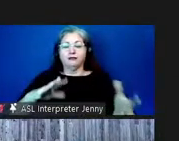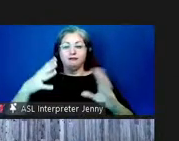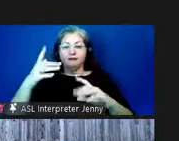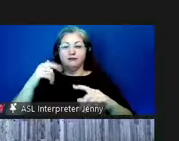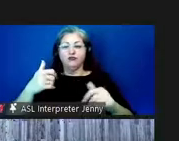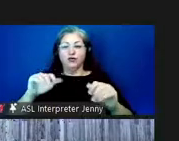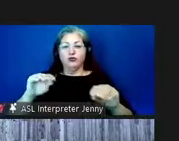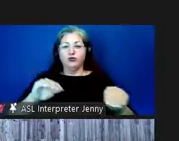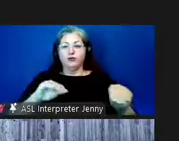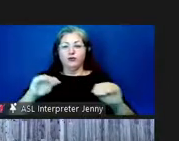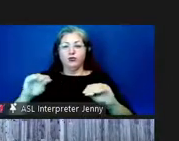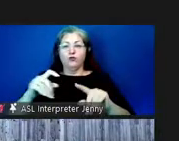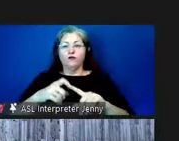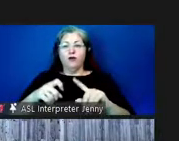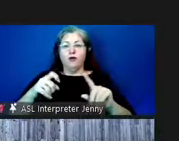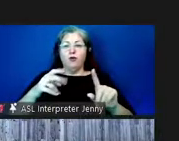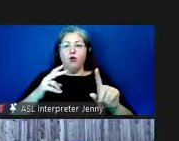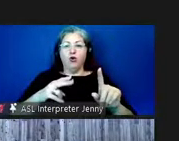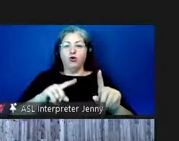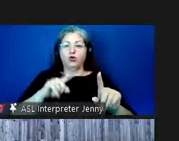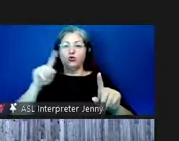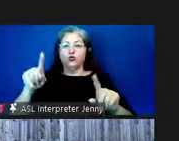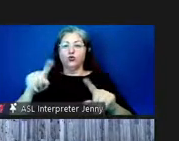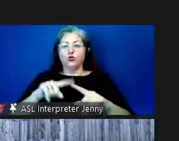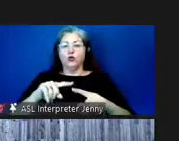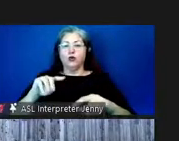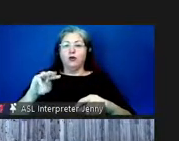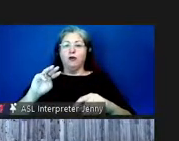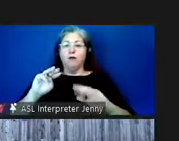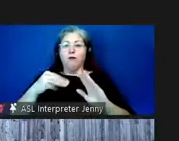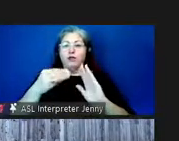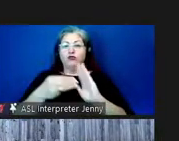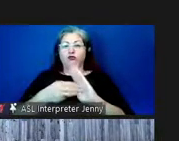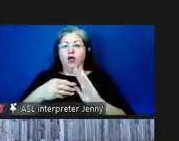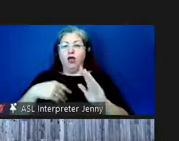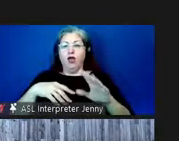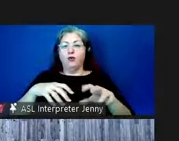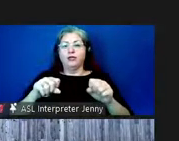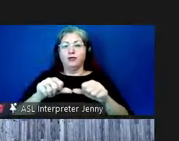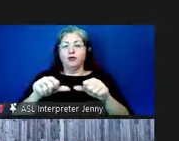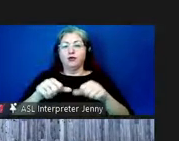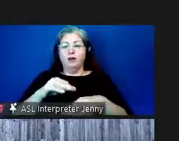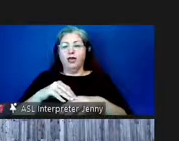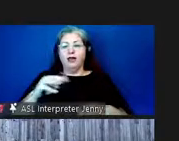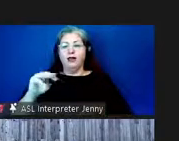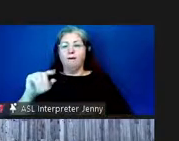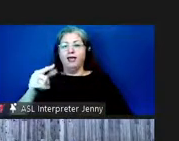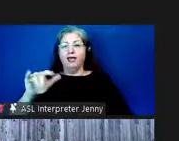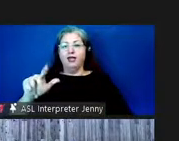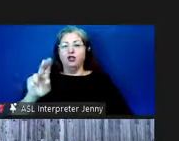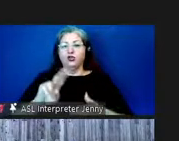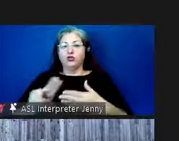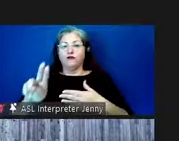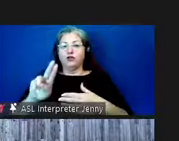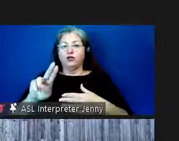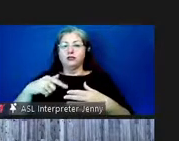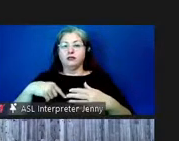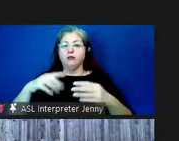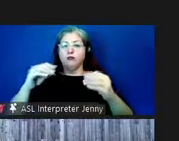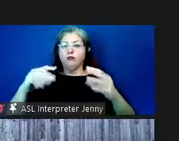i'm trying to move from honolulu to montreal where i can take my position at mcgill university as a professor um